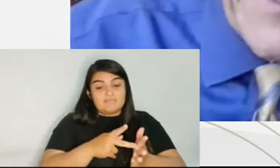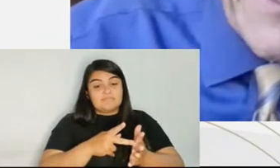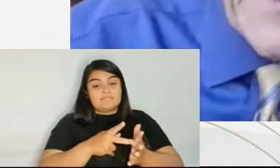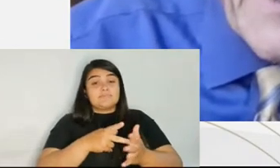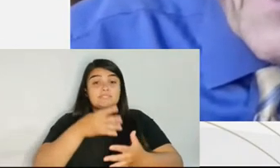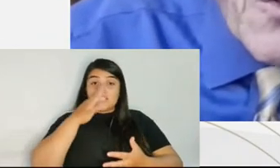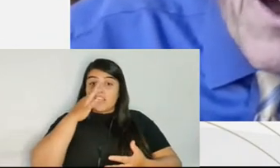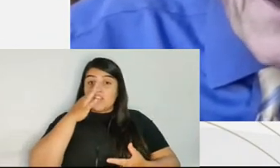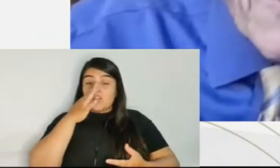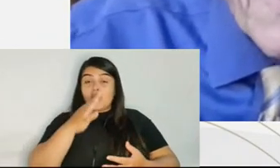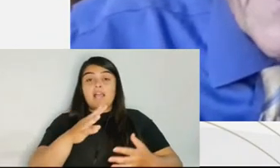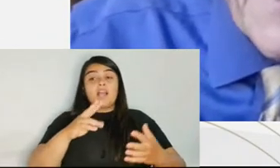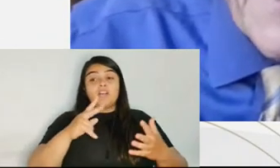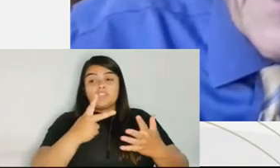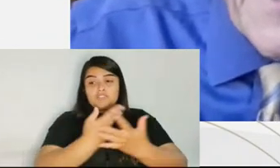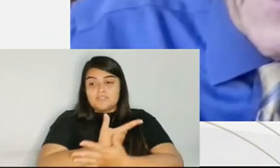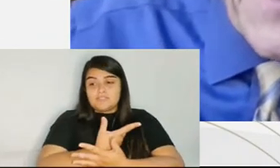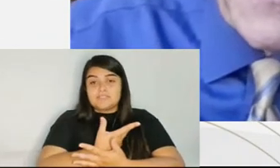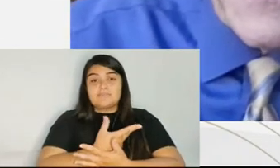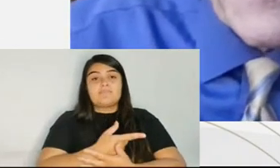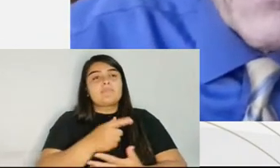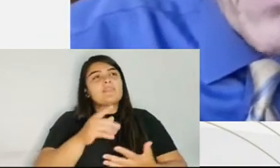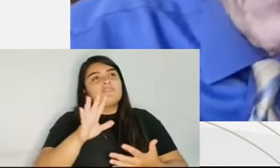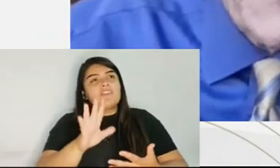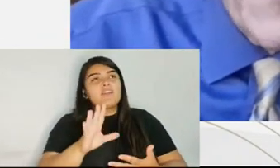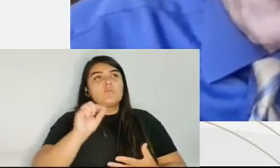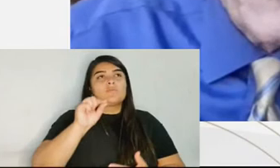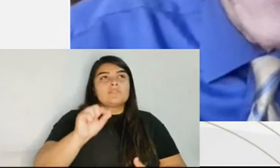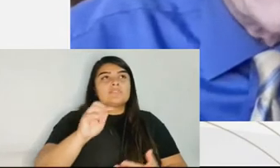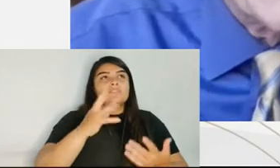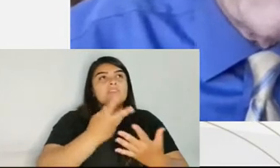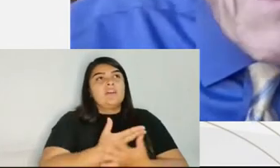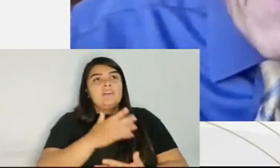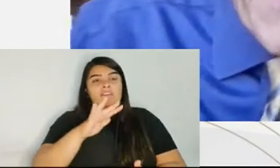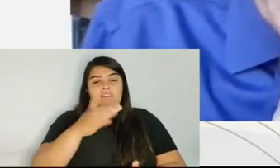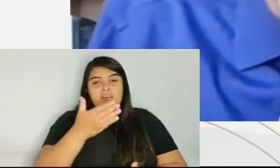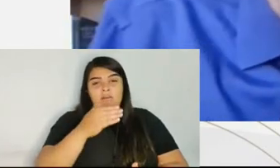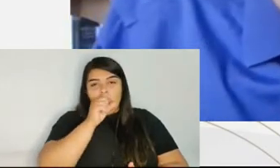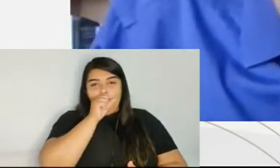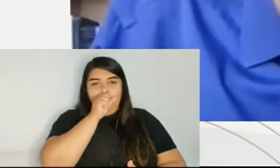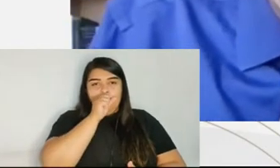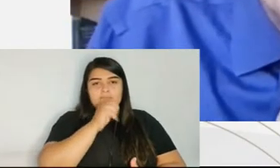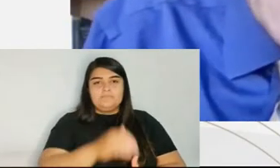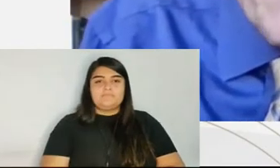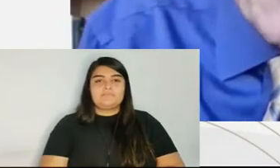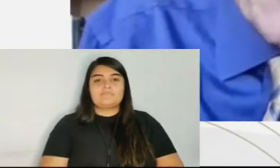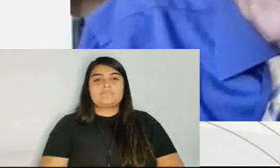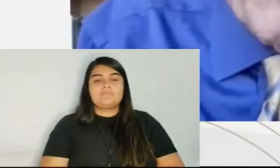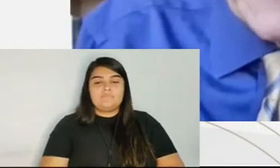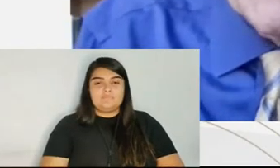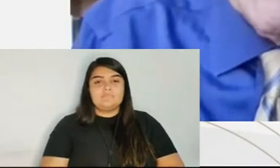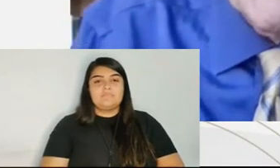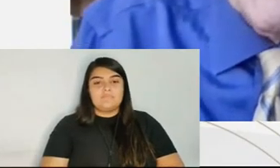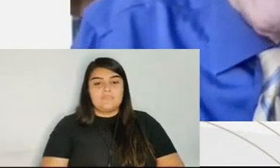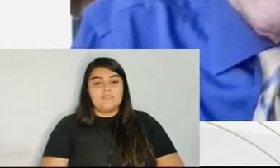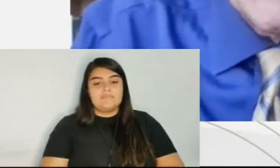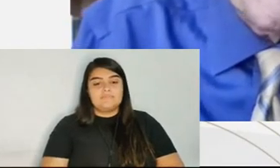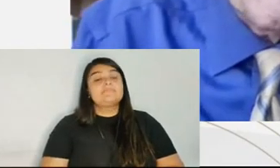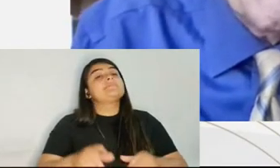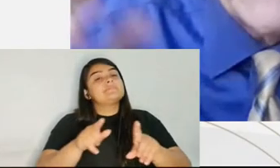and delay of trials. That is, the public defender saying, I'm saving you money,